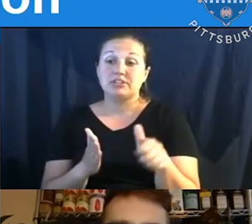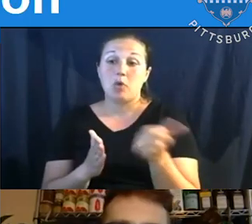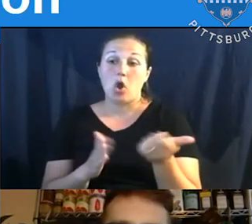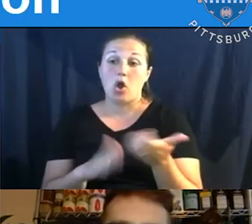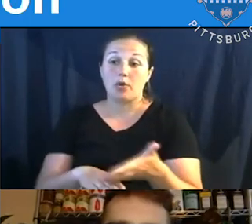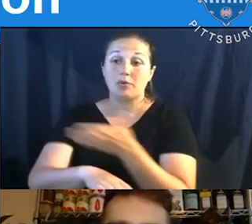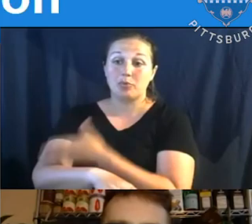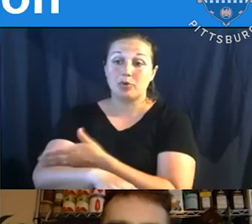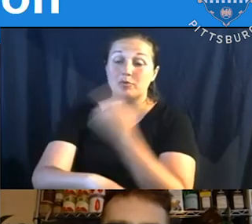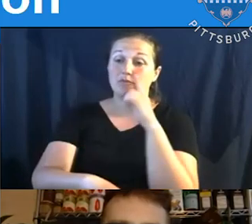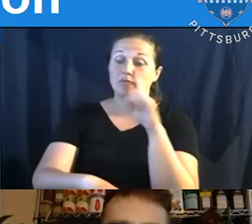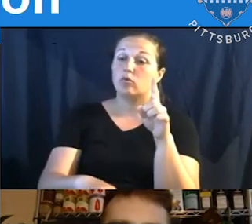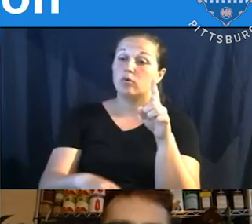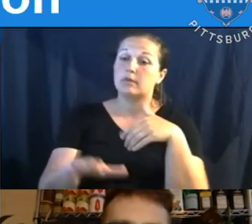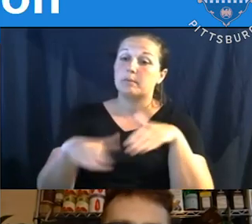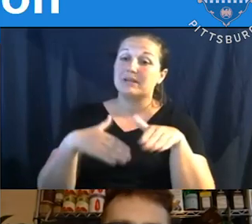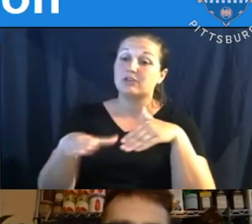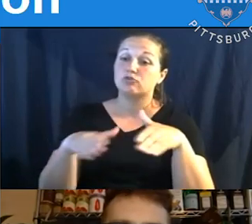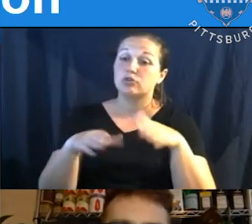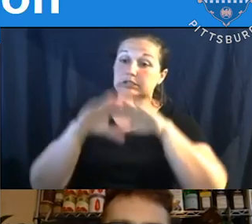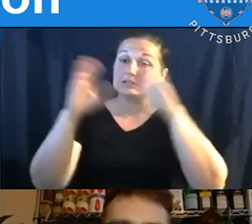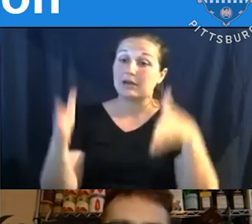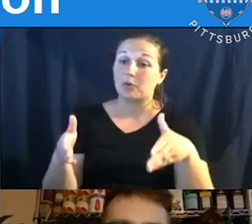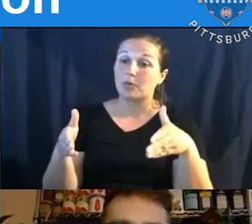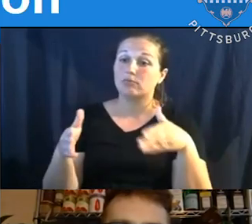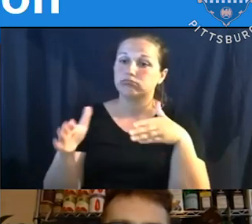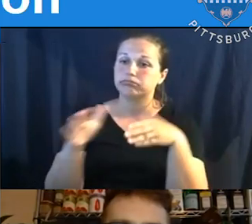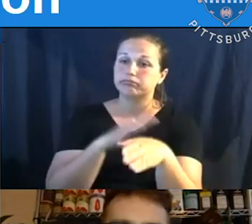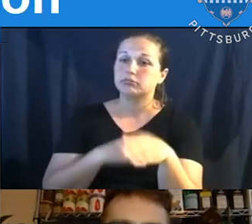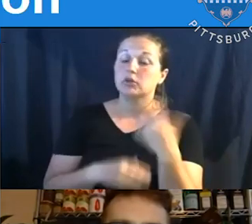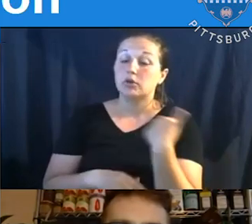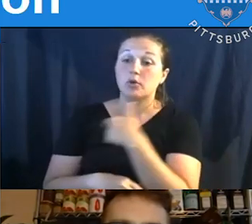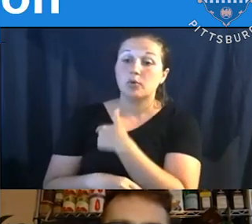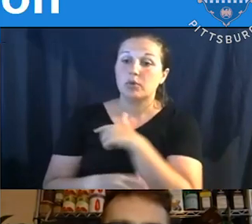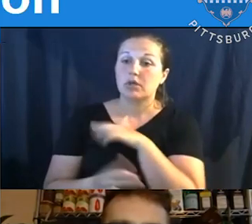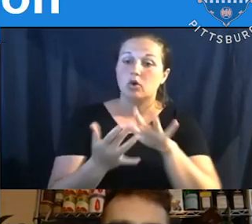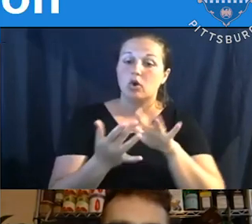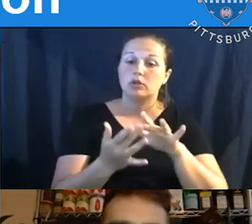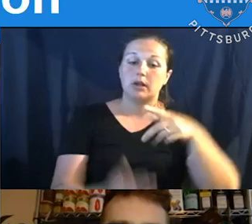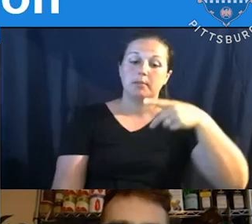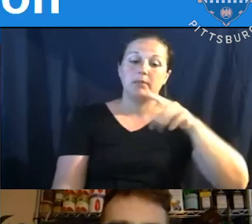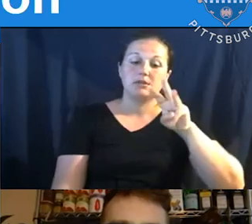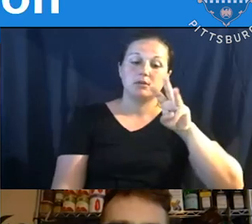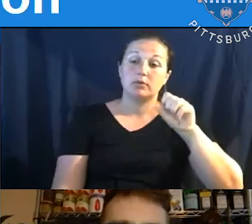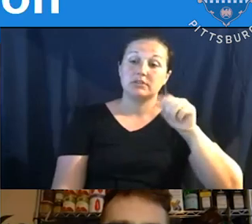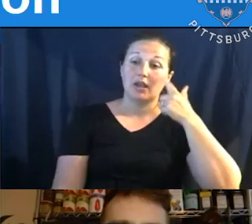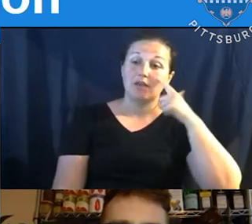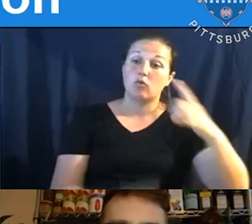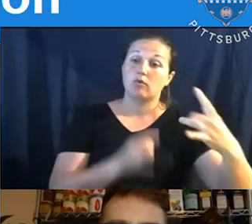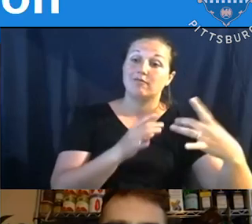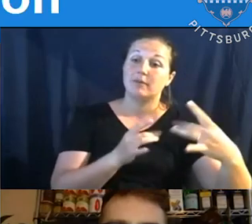Highland Park pedestrian tunnel. Um, and we have, you know, reached out to PWSA for input and guidance, um,